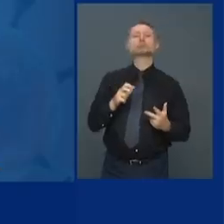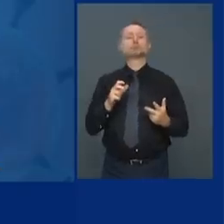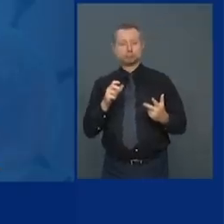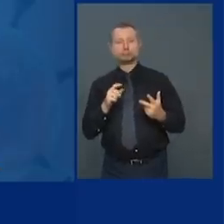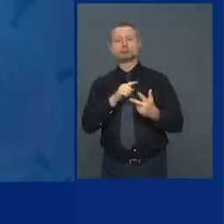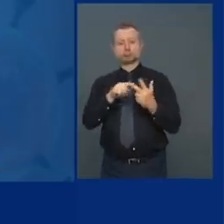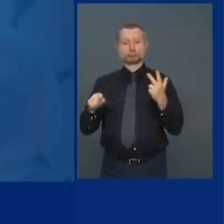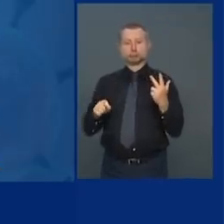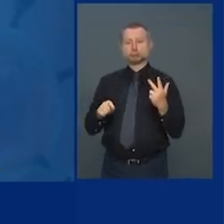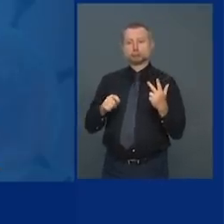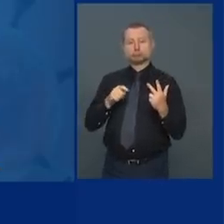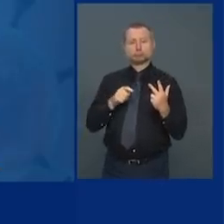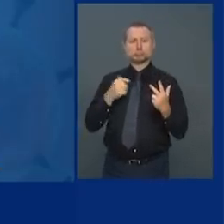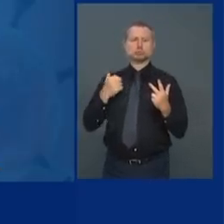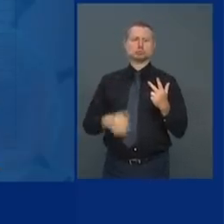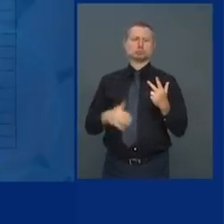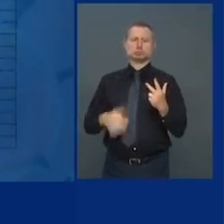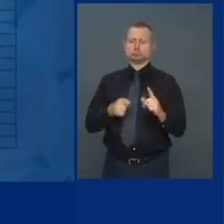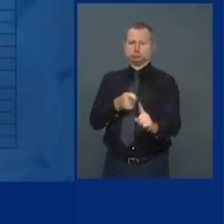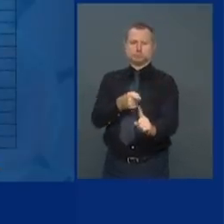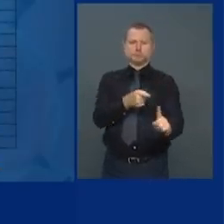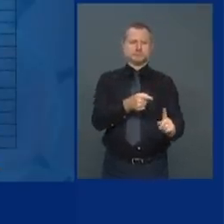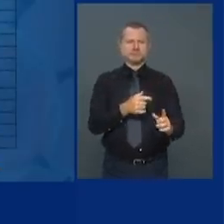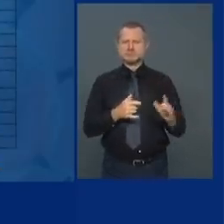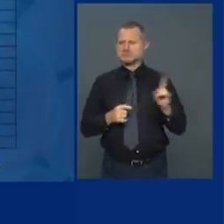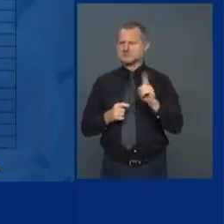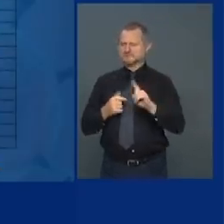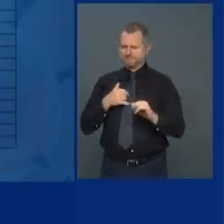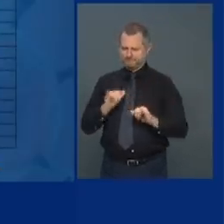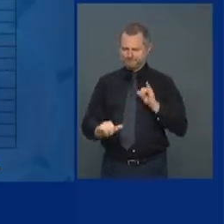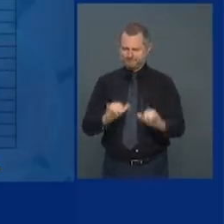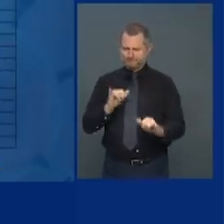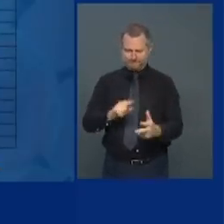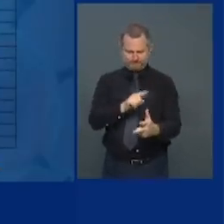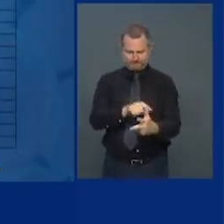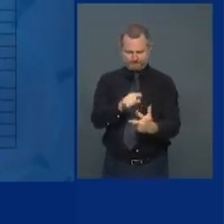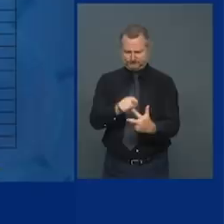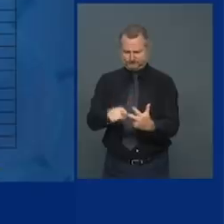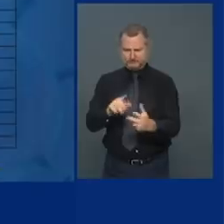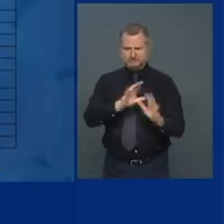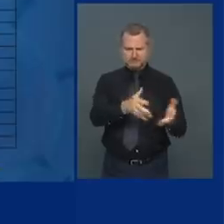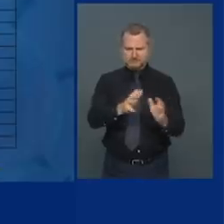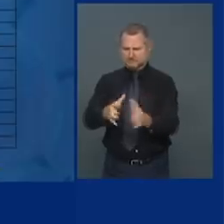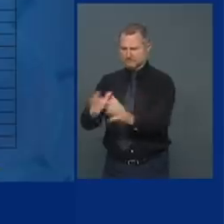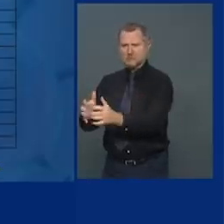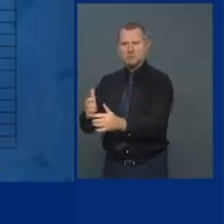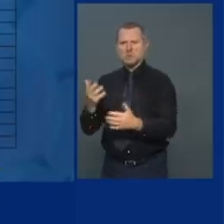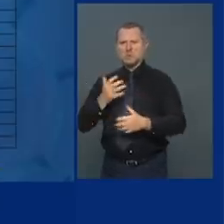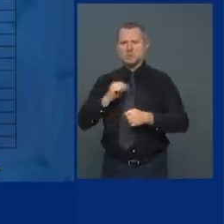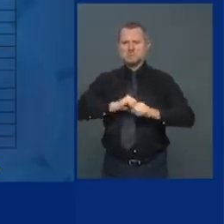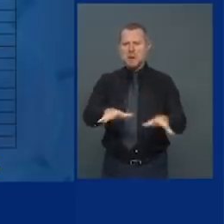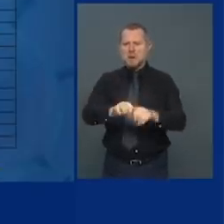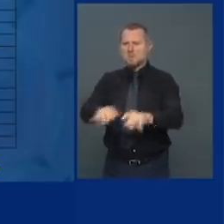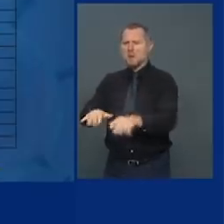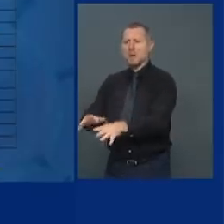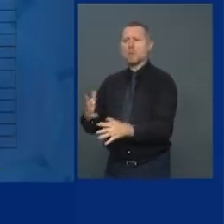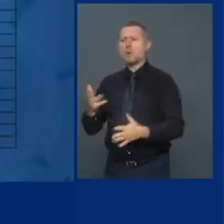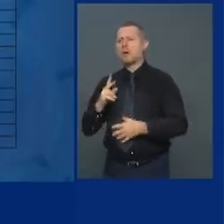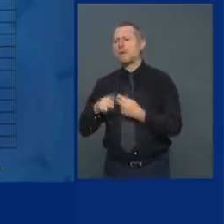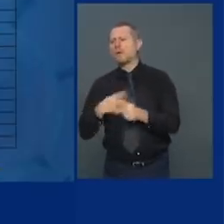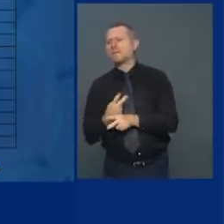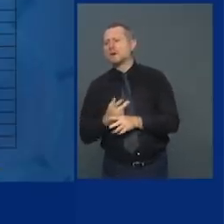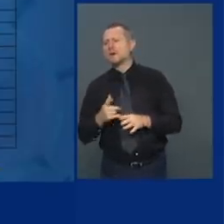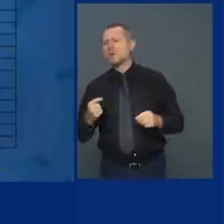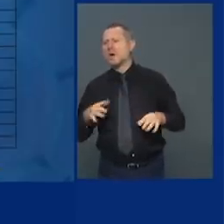And that's where we're seeing clusters. The activity in the cluster is very